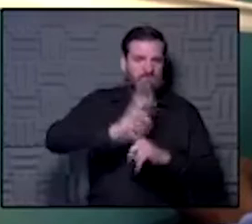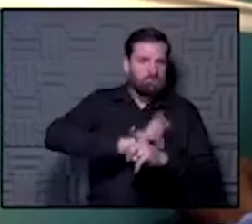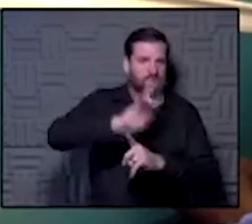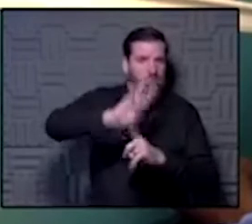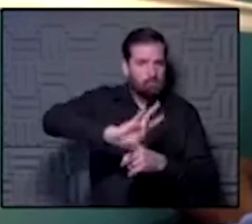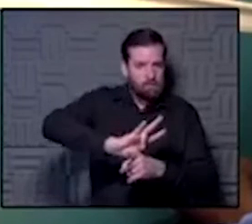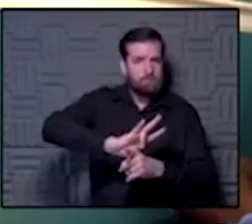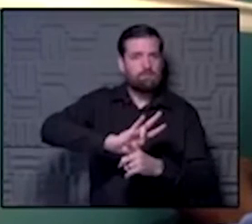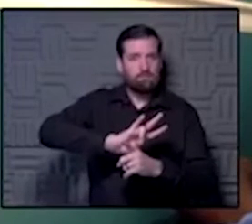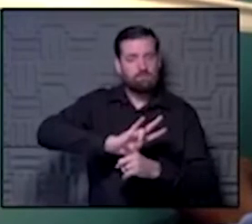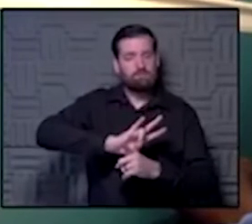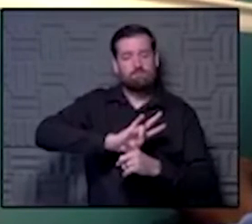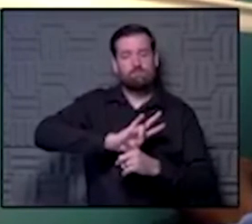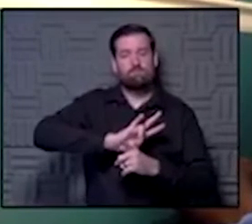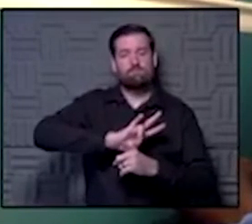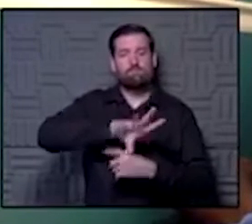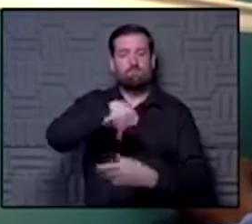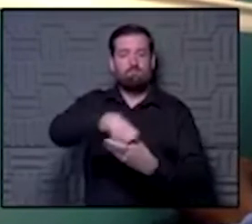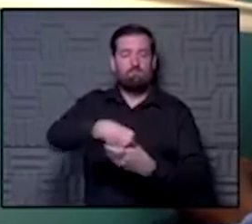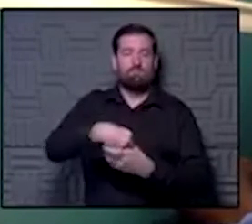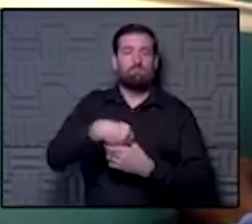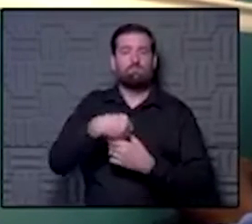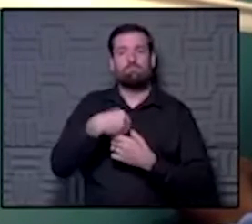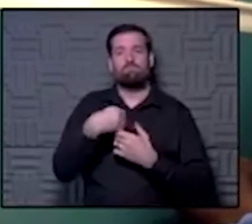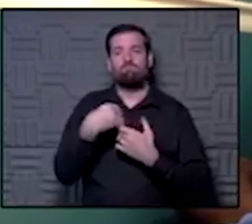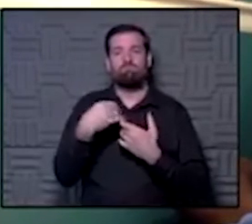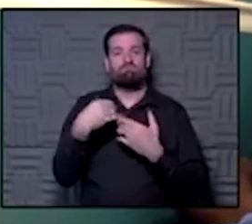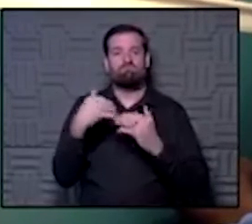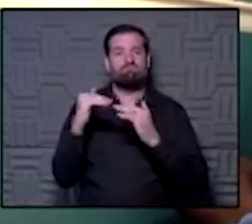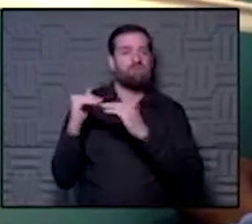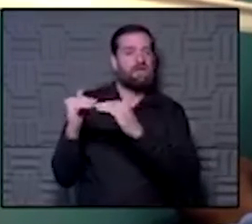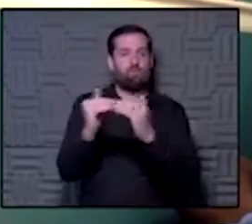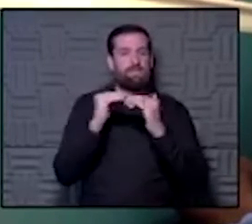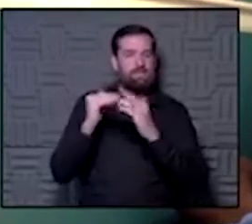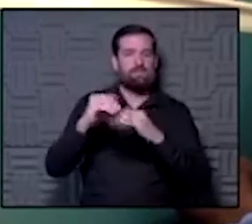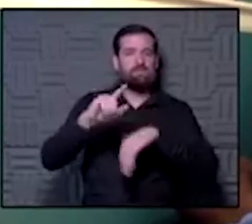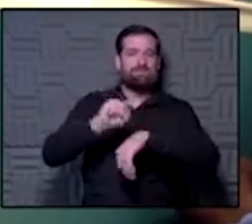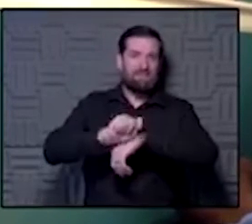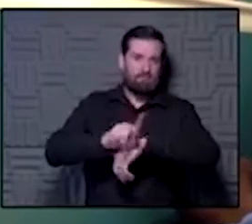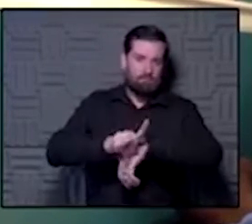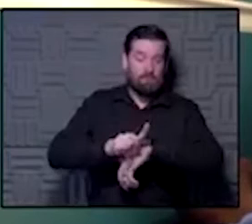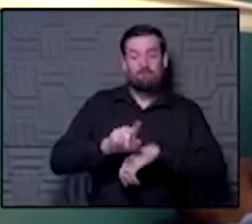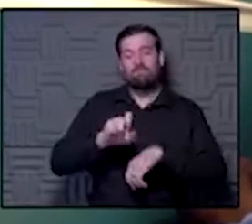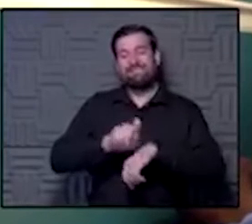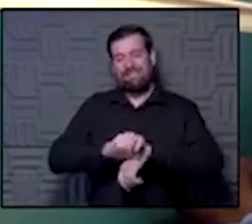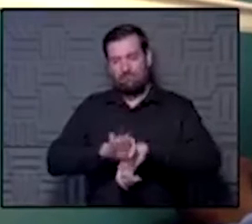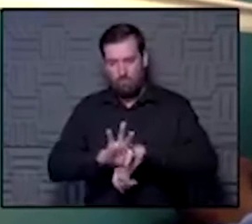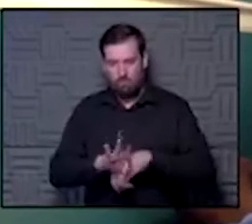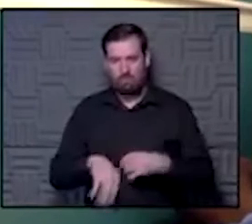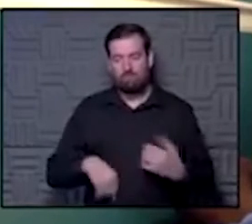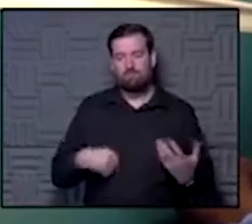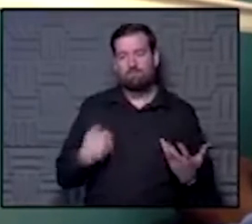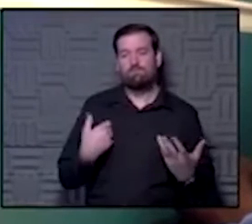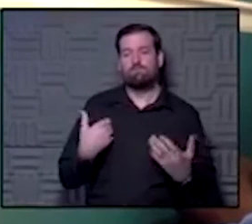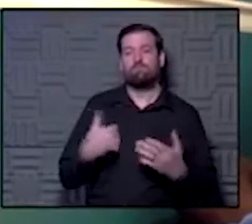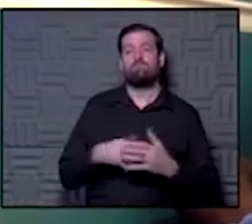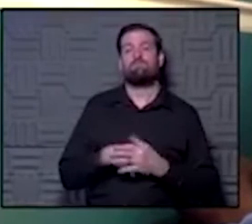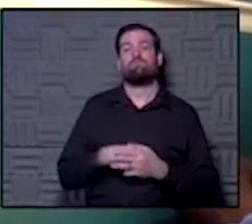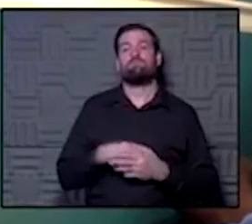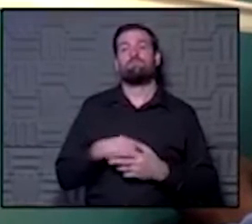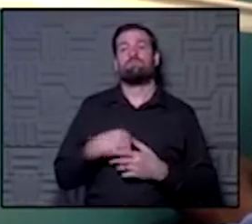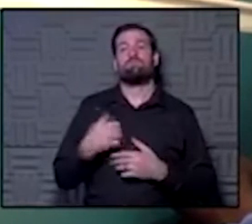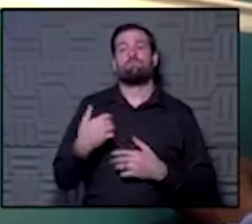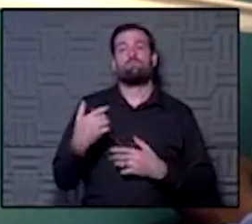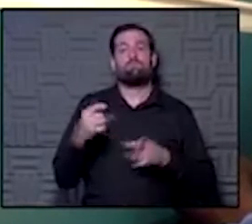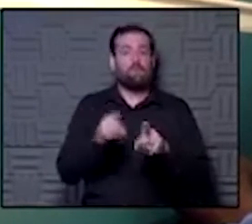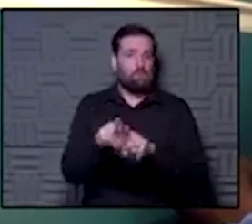involving an effort through the health equity task force. So I would like to talk about that, the health equity task force. And then we